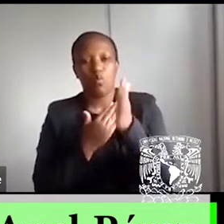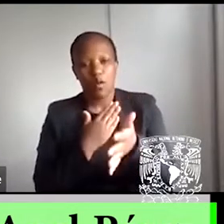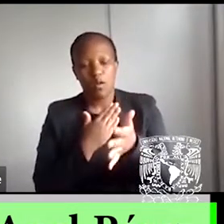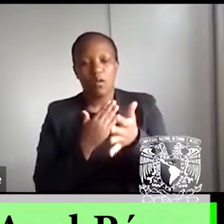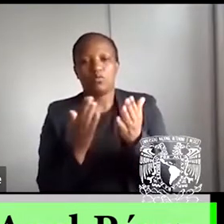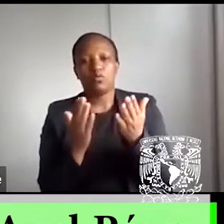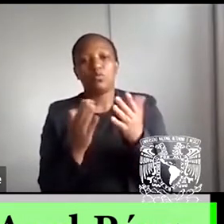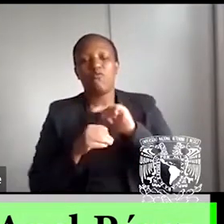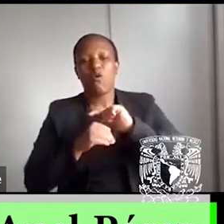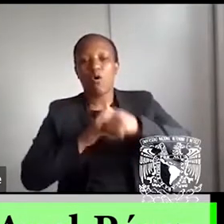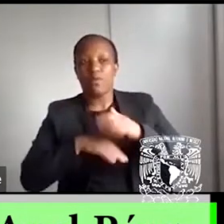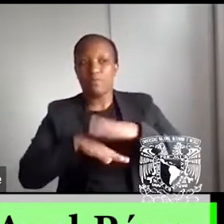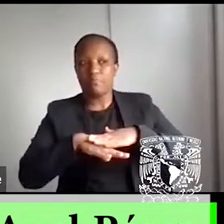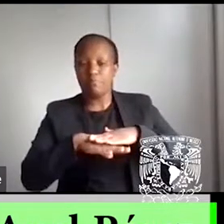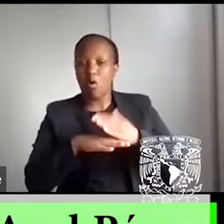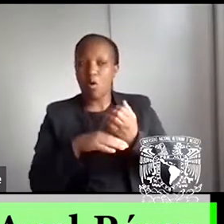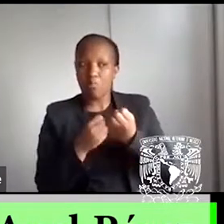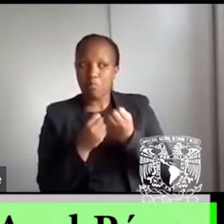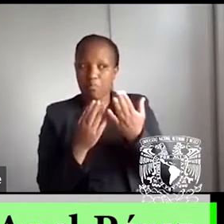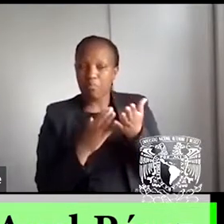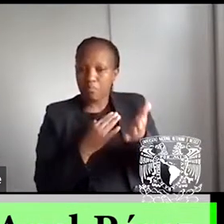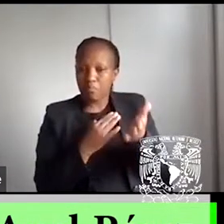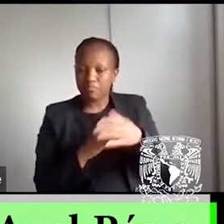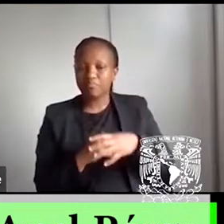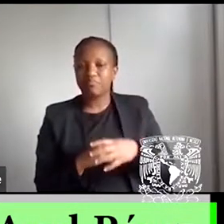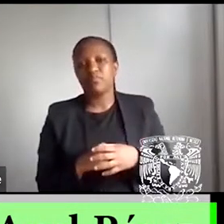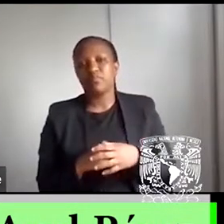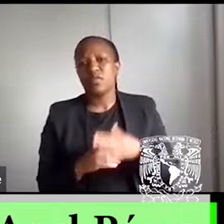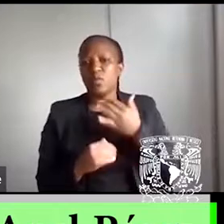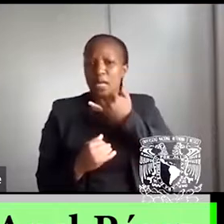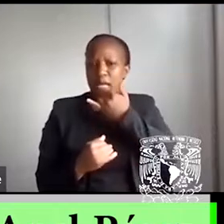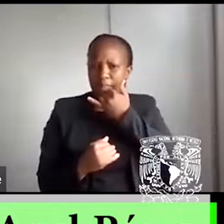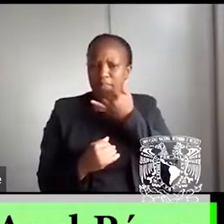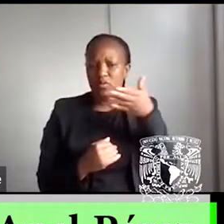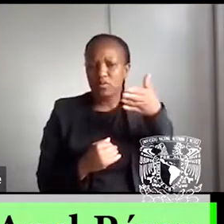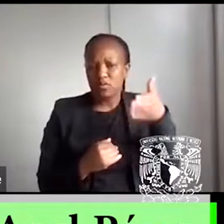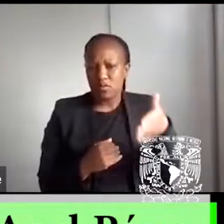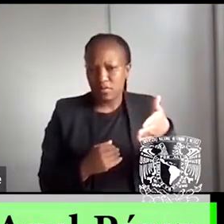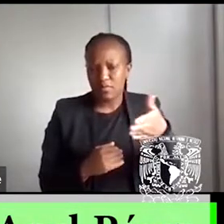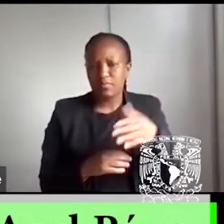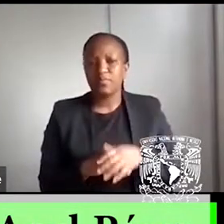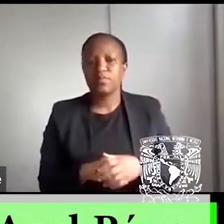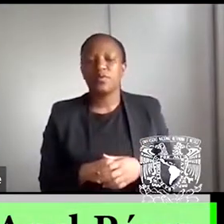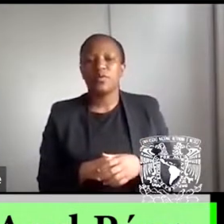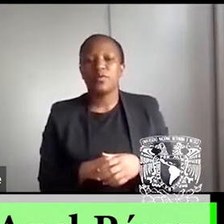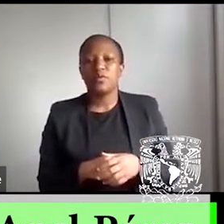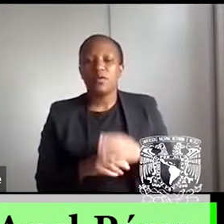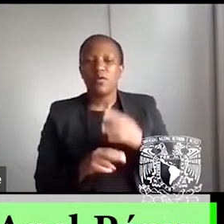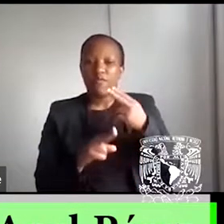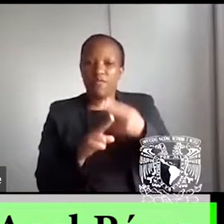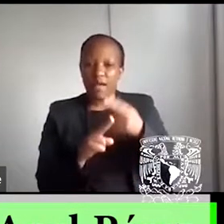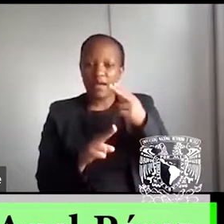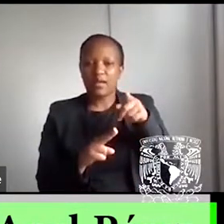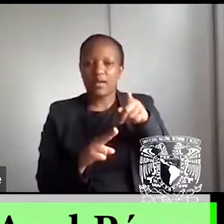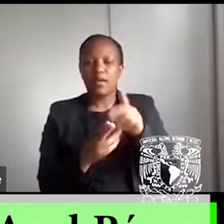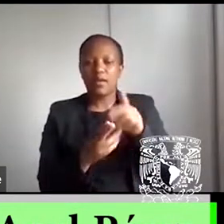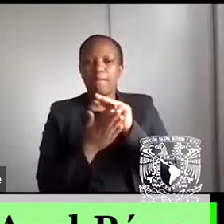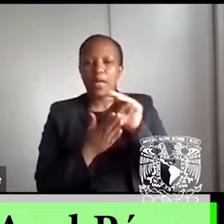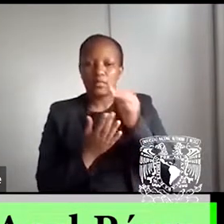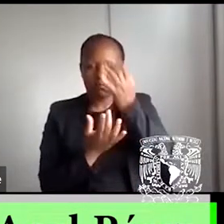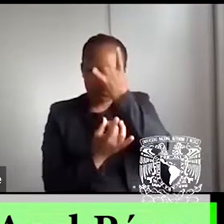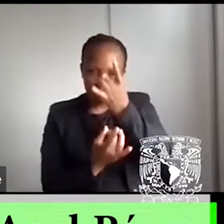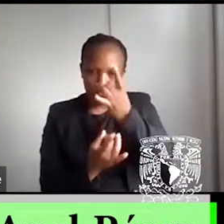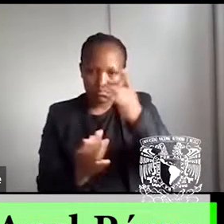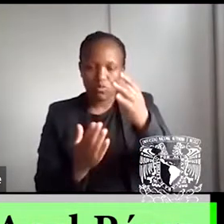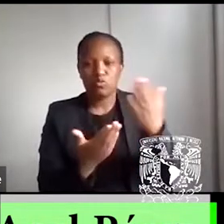like this and courses. So we are pleased to have you today. My only, my final message is to welcome you